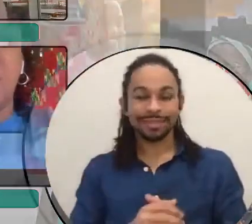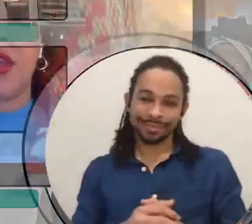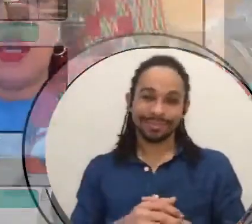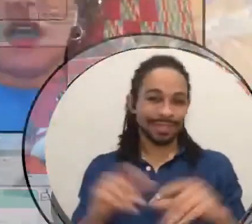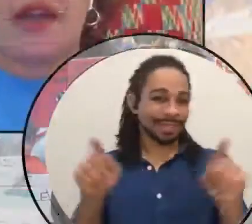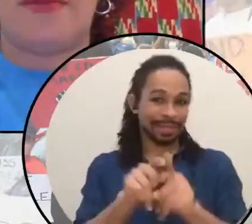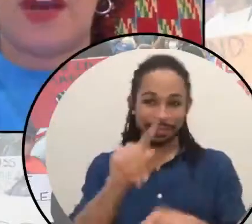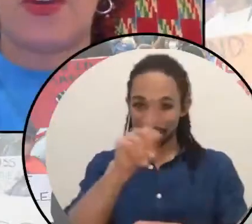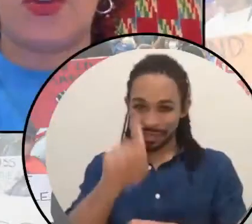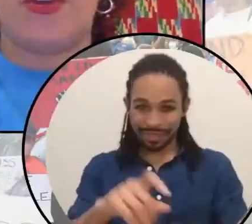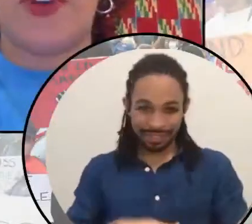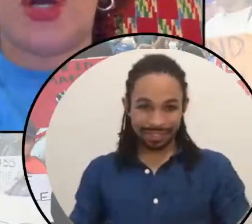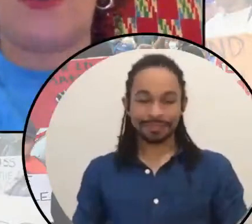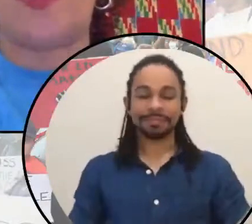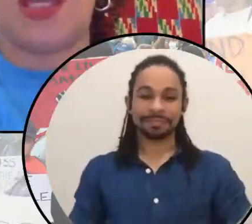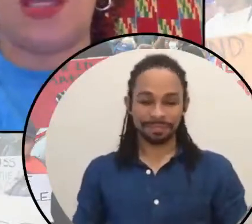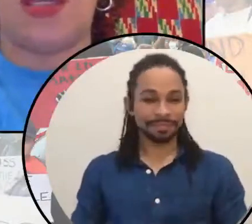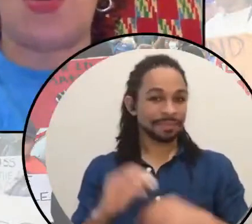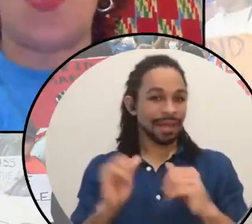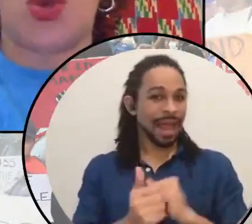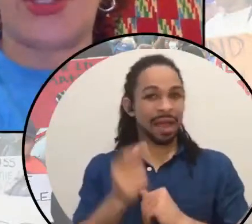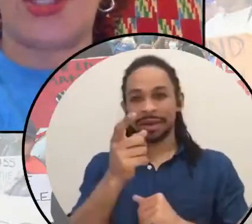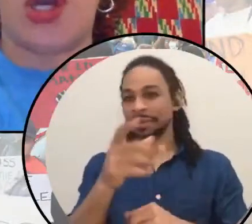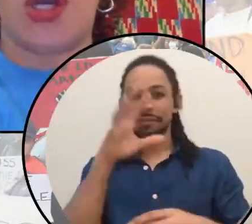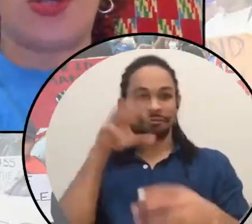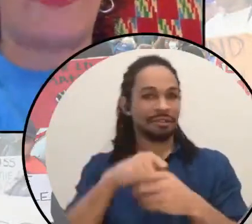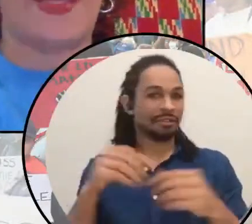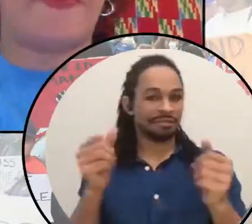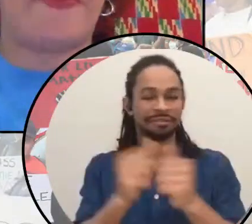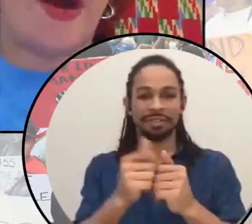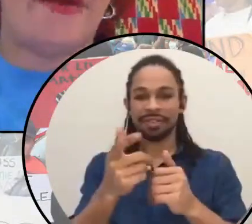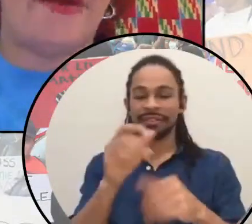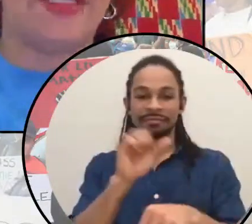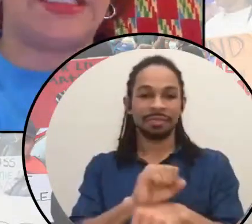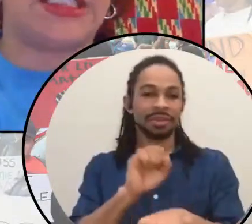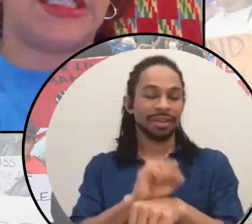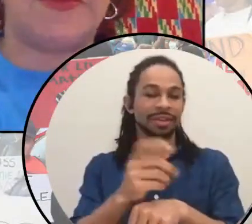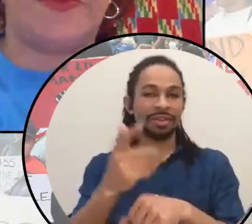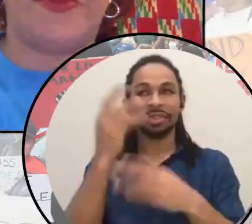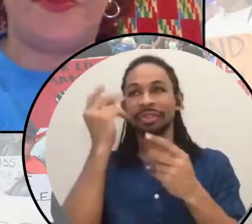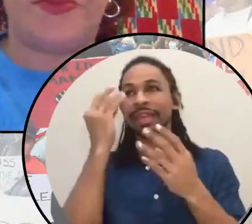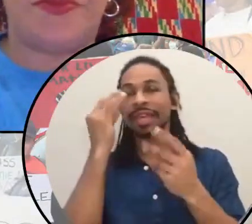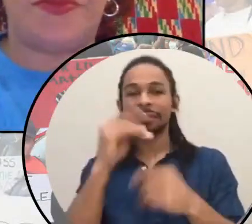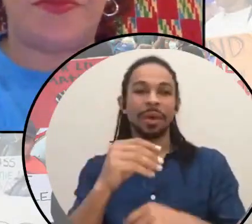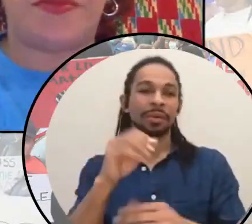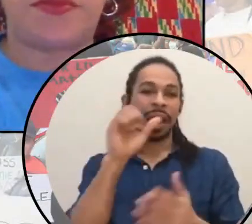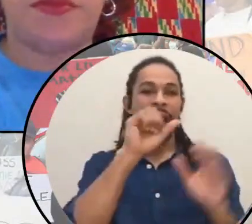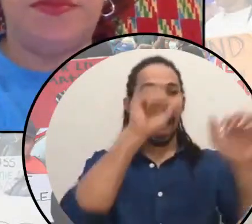question. Um, how are you involved in working on or thinking about abolition?